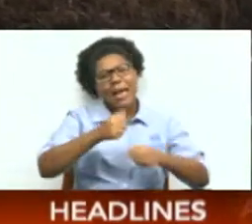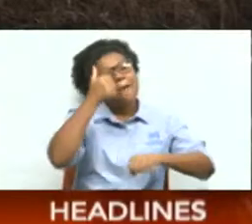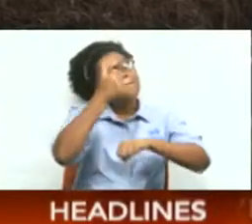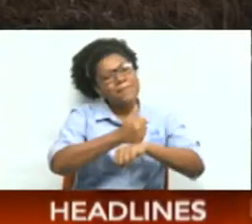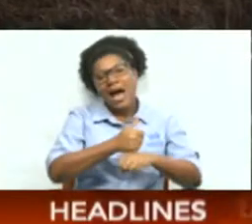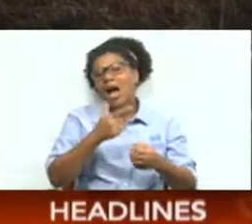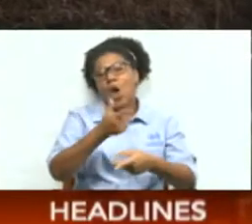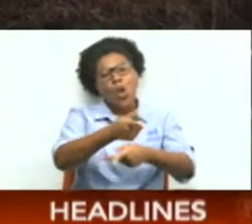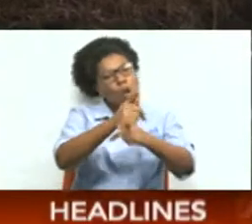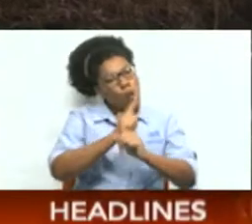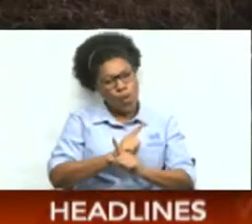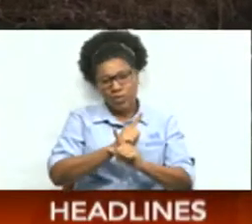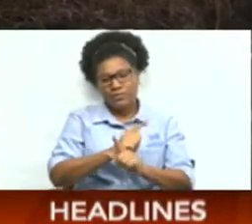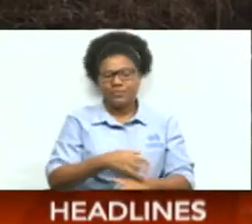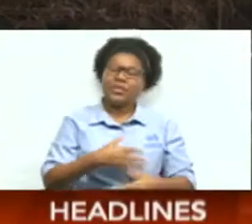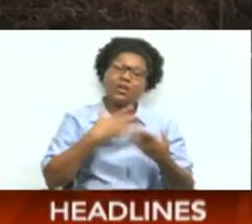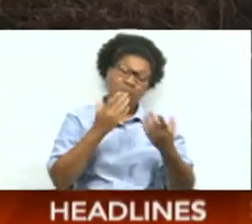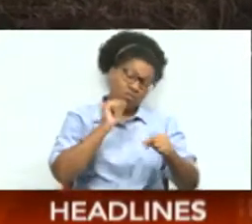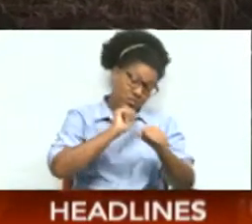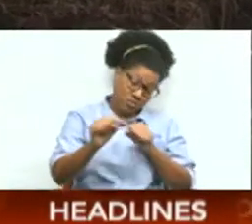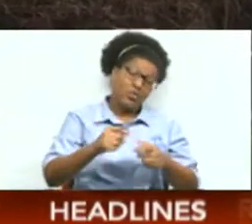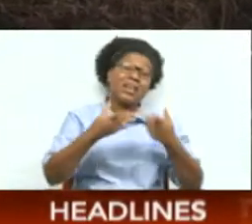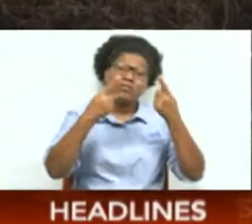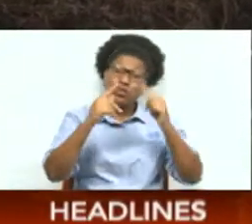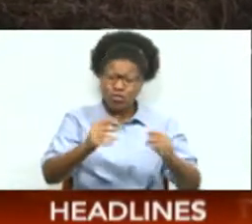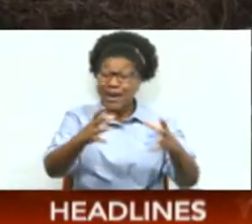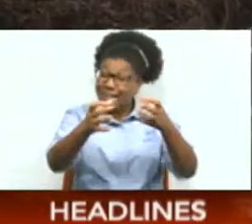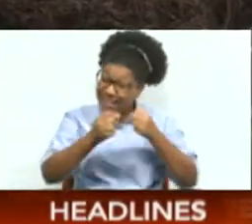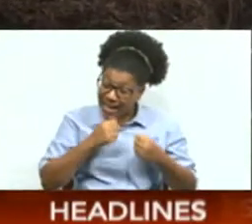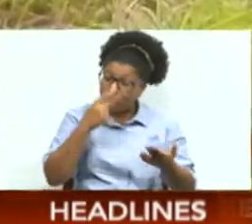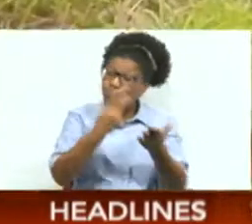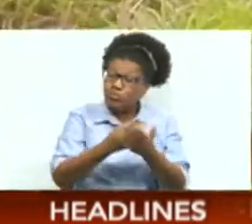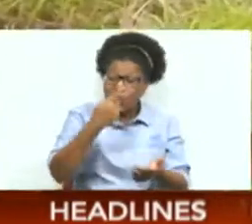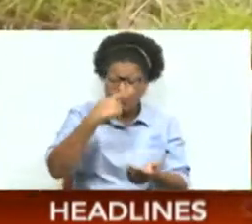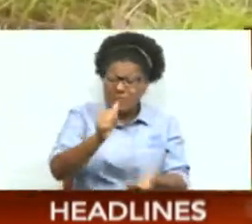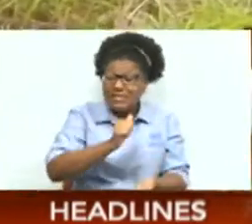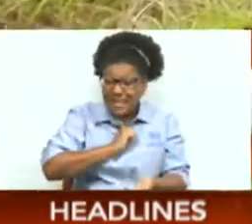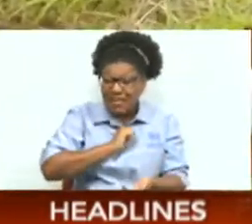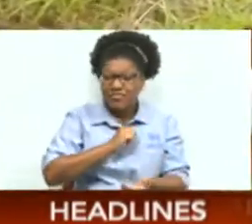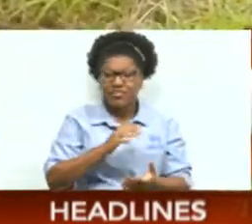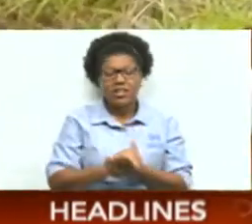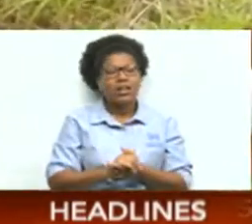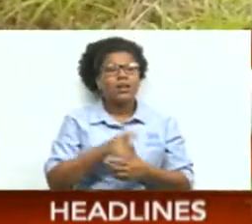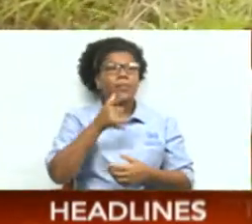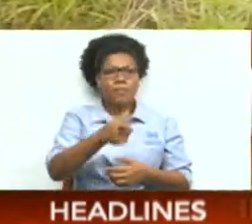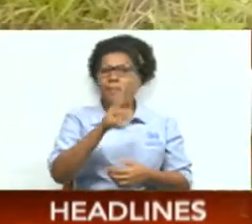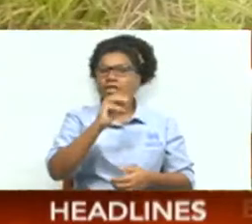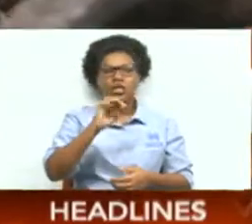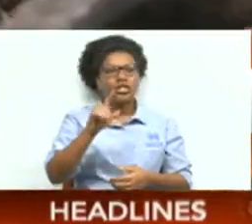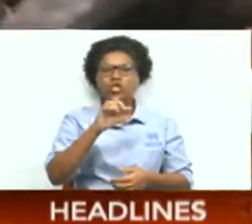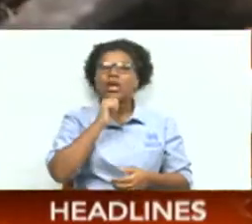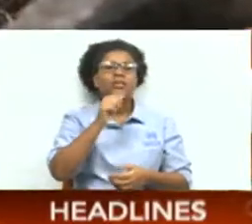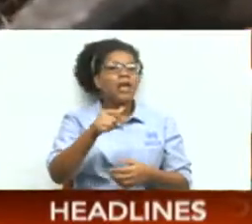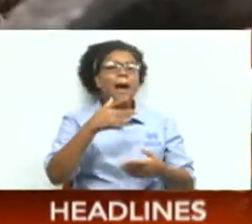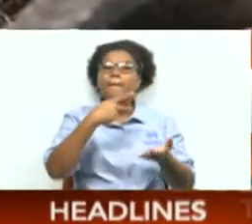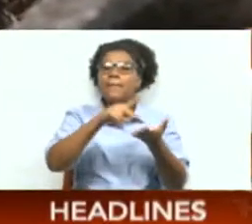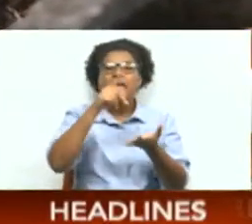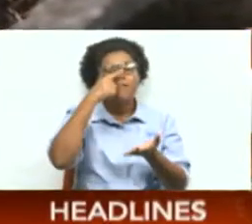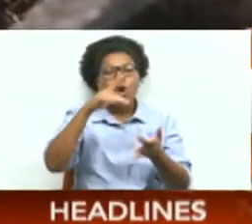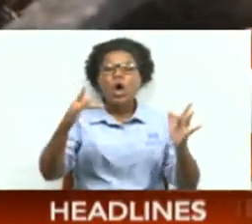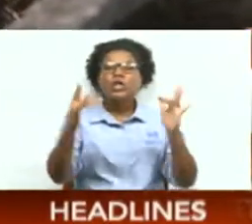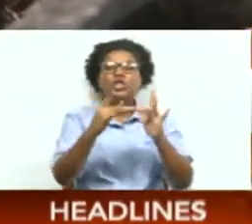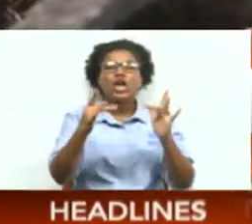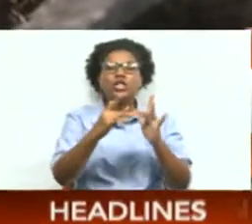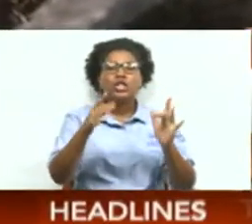they have little option but to try and obtain approvals themselves. Because Mr. Charles did not pay the interconnection fee